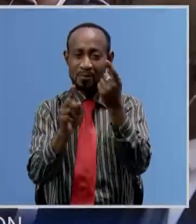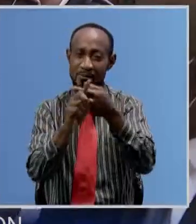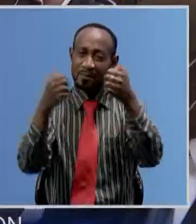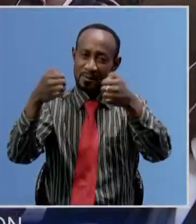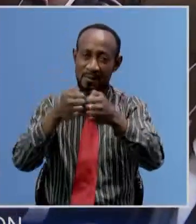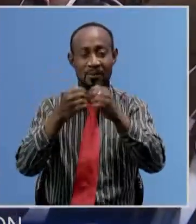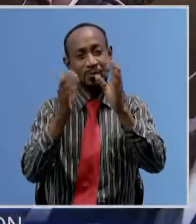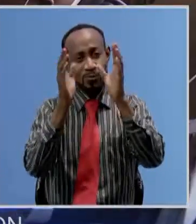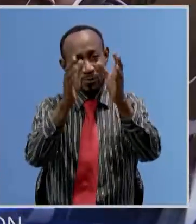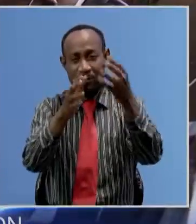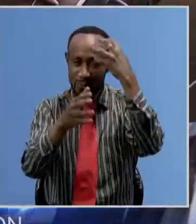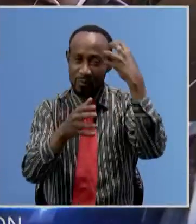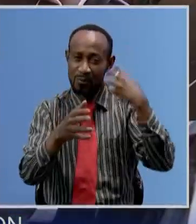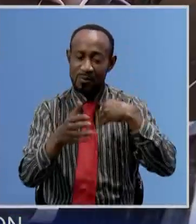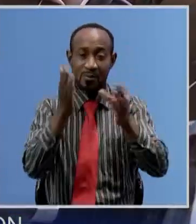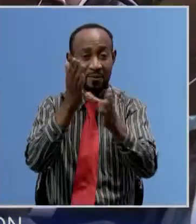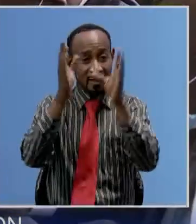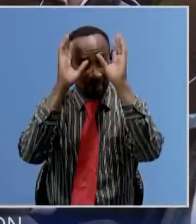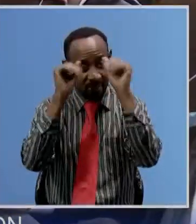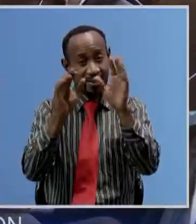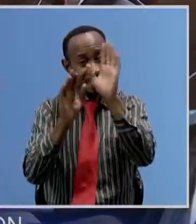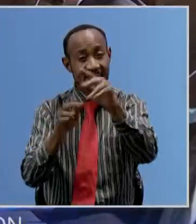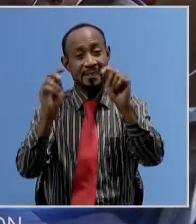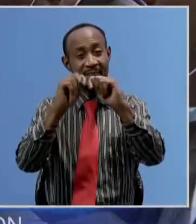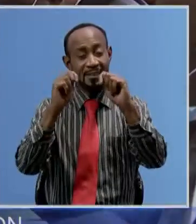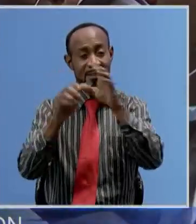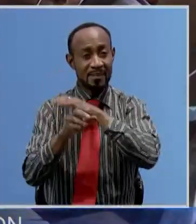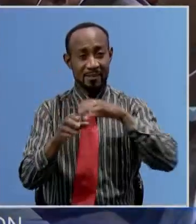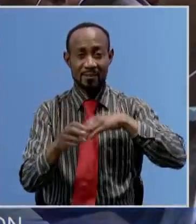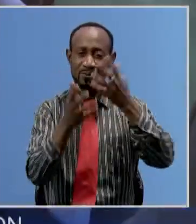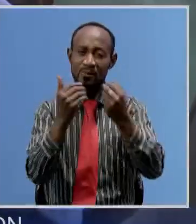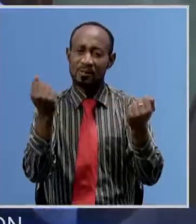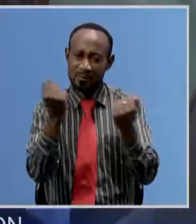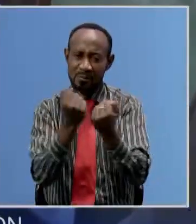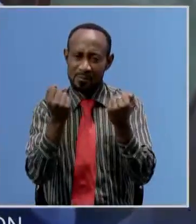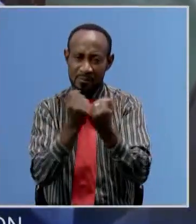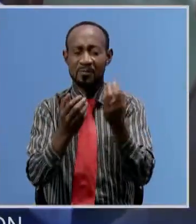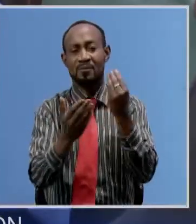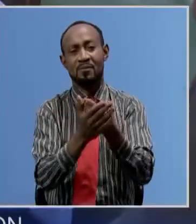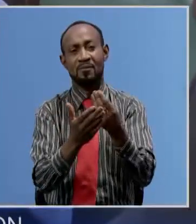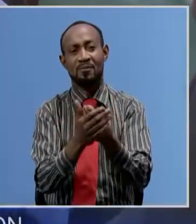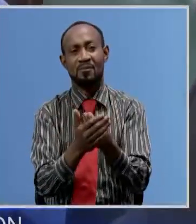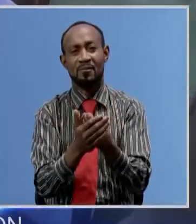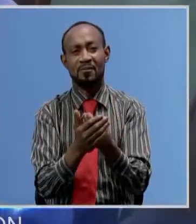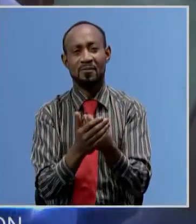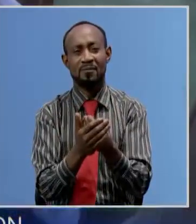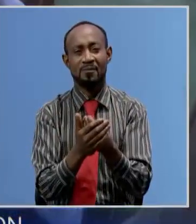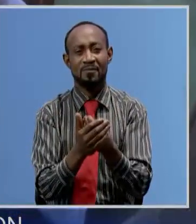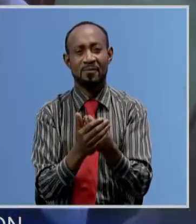mrs nalumango's office said his firm is championing financial inclusion and then we have the rural account